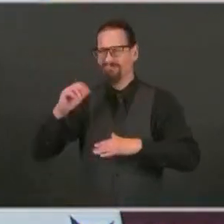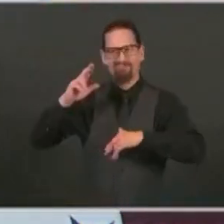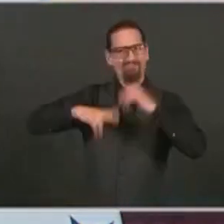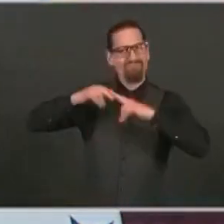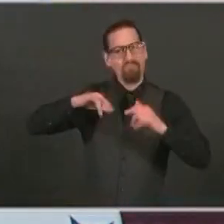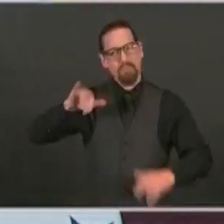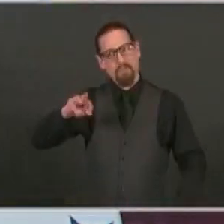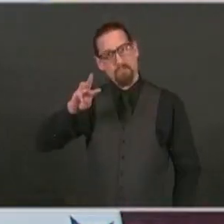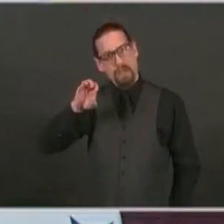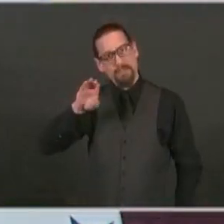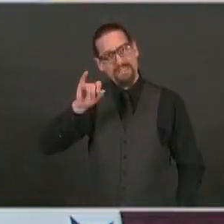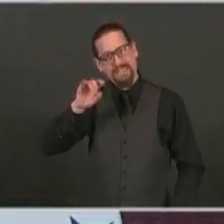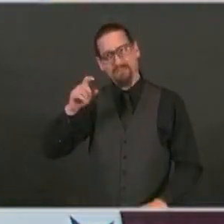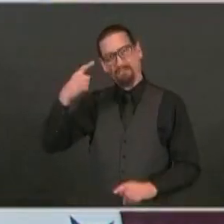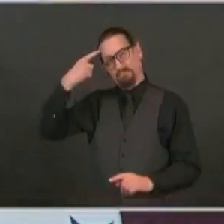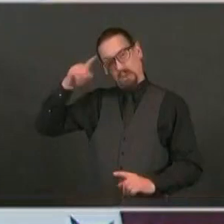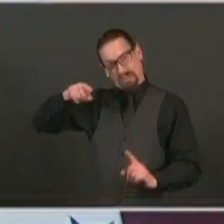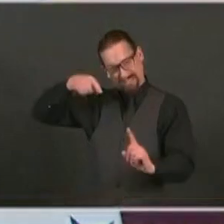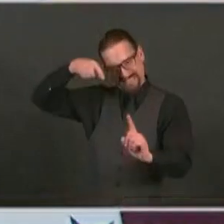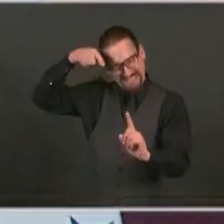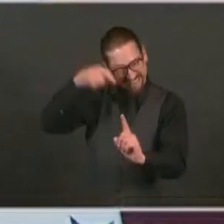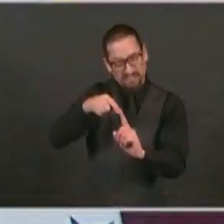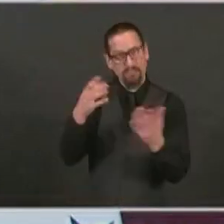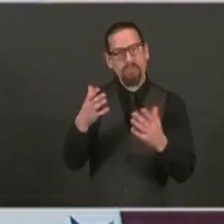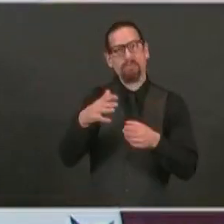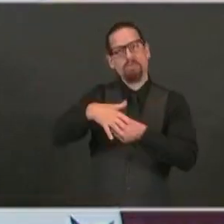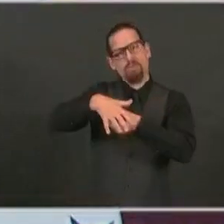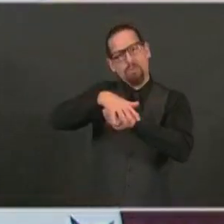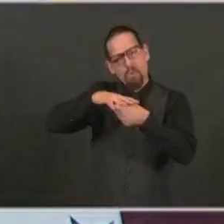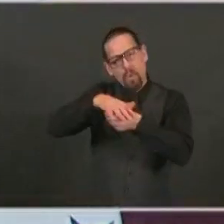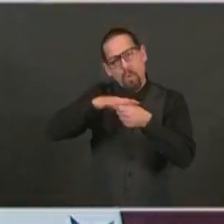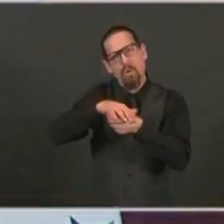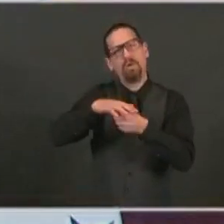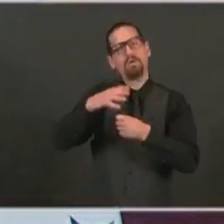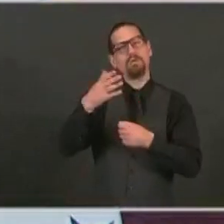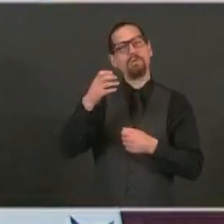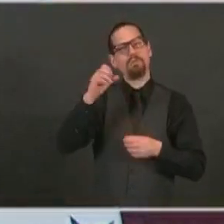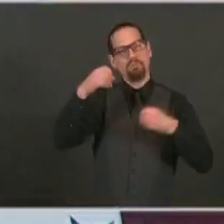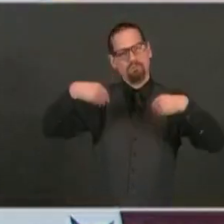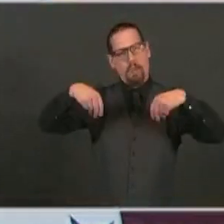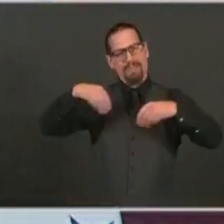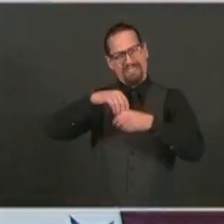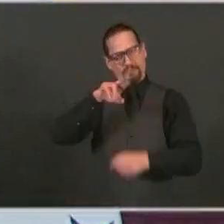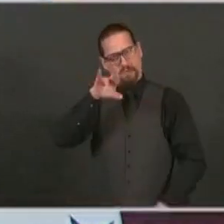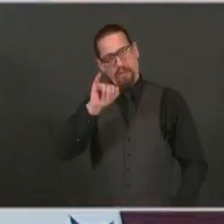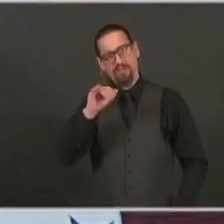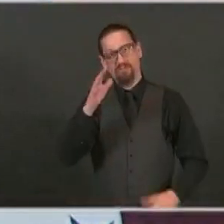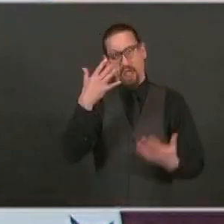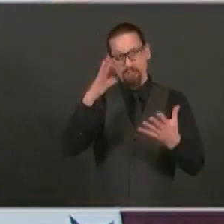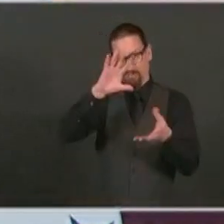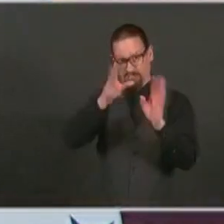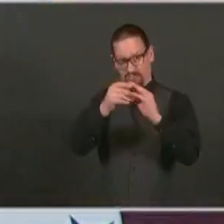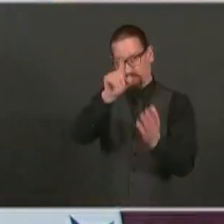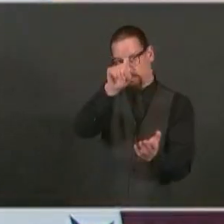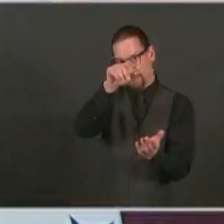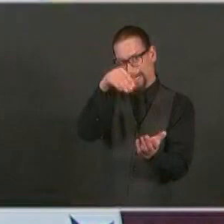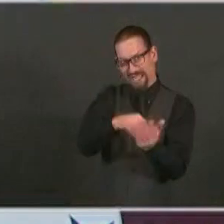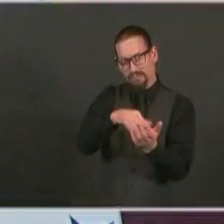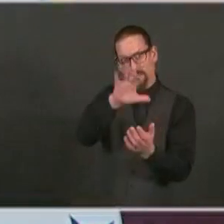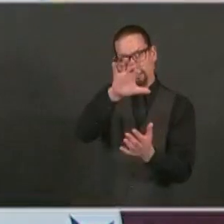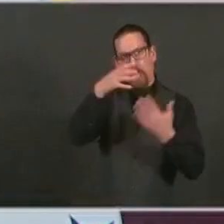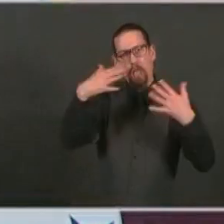It already lists over 1,500 Rhode Island businesses. Rhode Island Monthly and the Rhode Island Foundation and our tourism